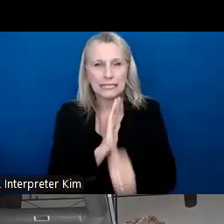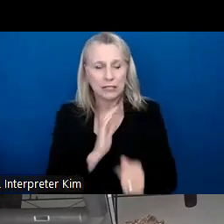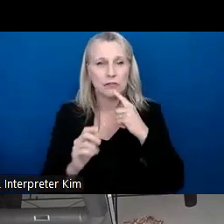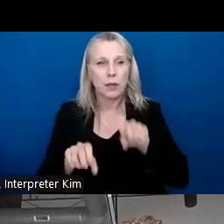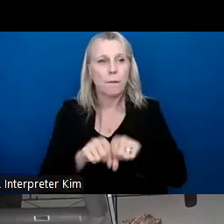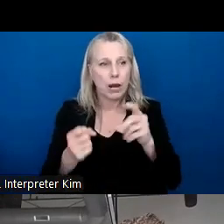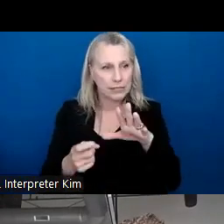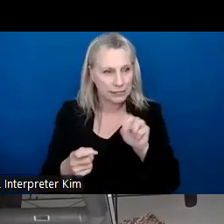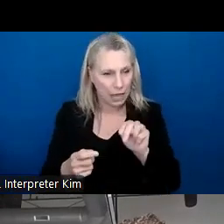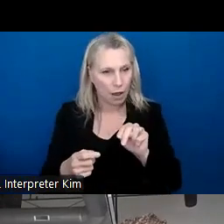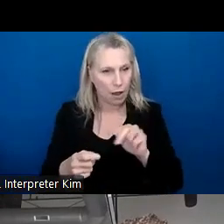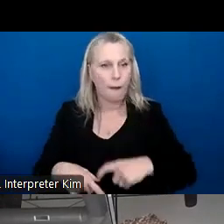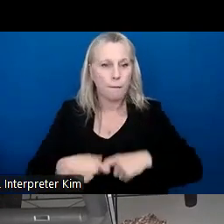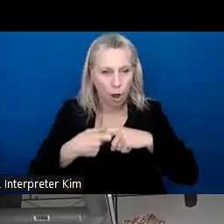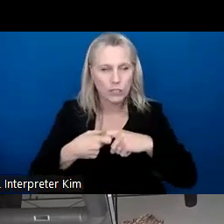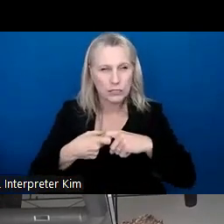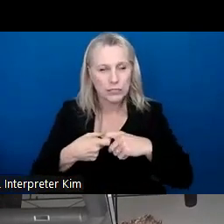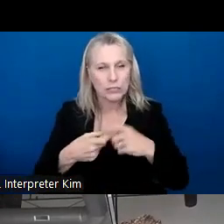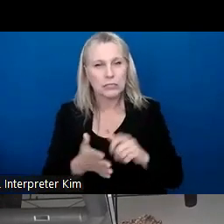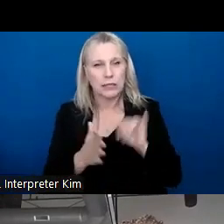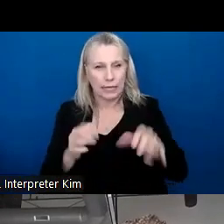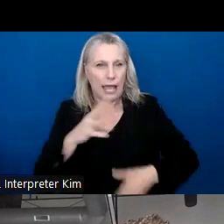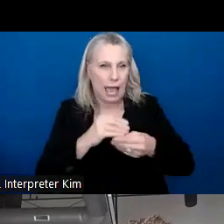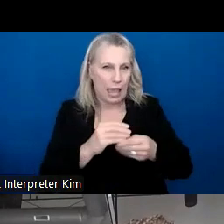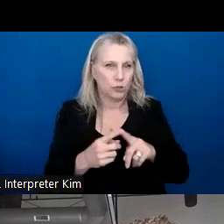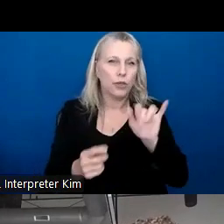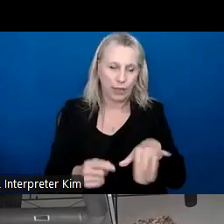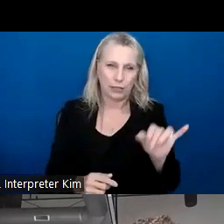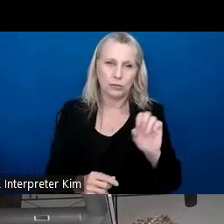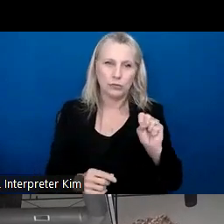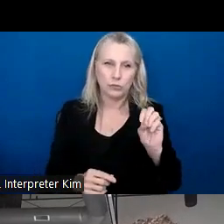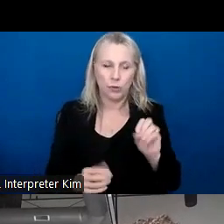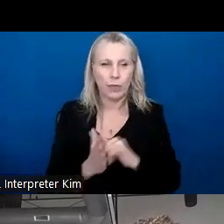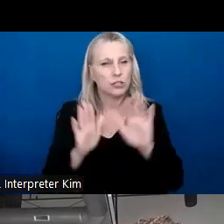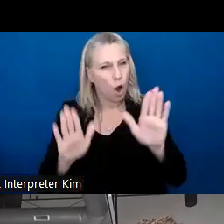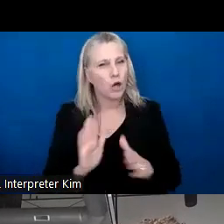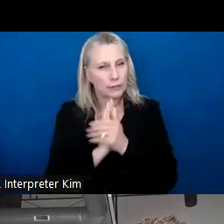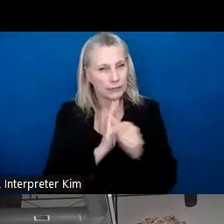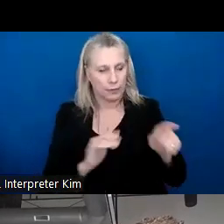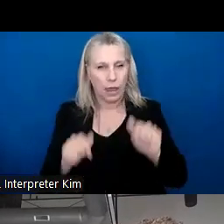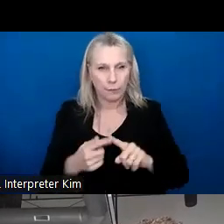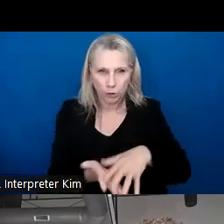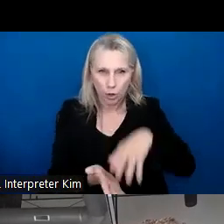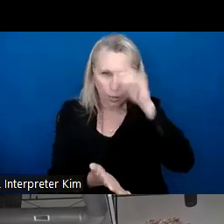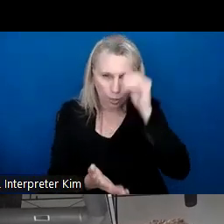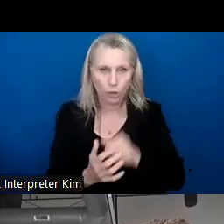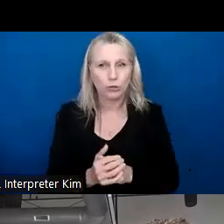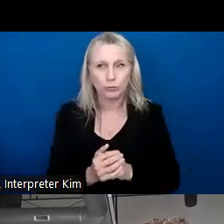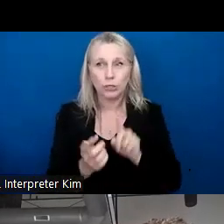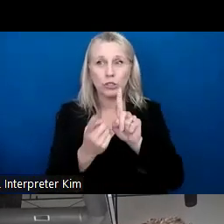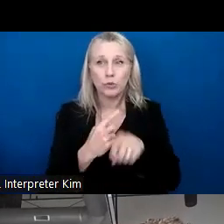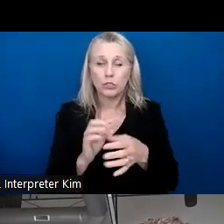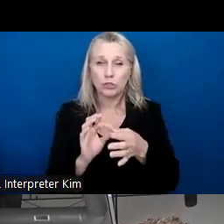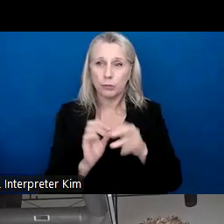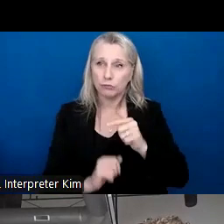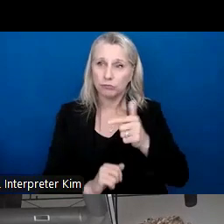coping skills. And then there's fewer ones that they can add onto that. So that's an awesome skill that they were able to learn. 84% of